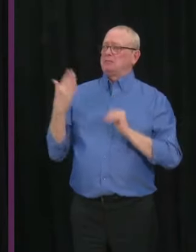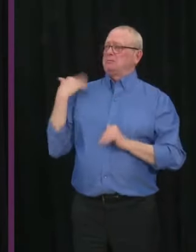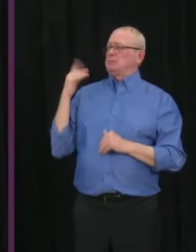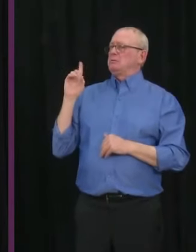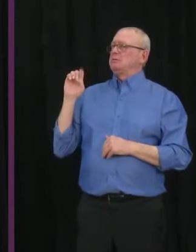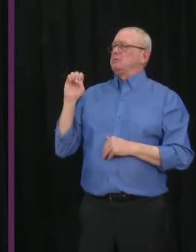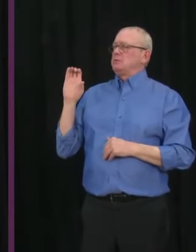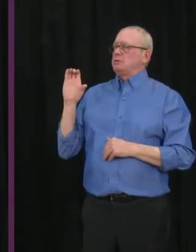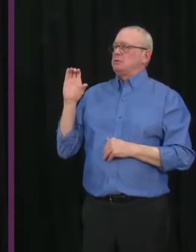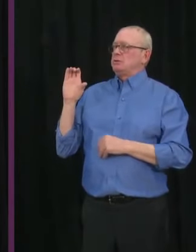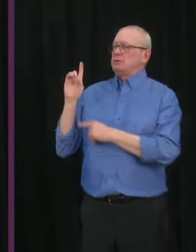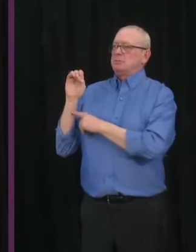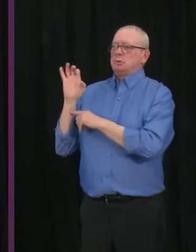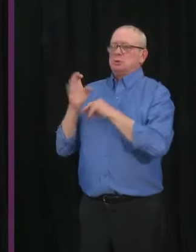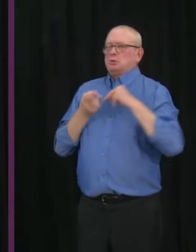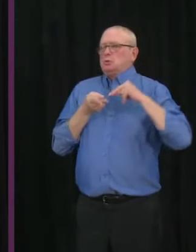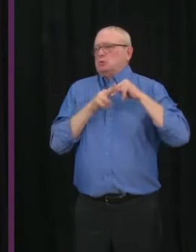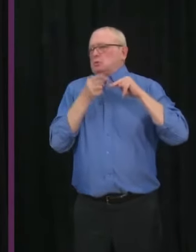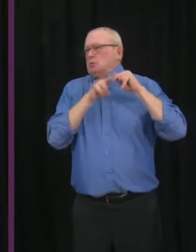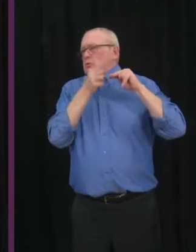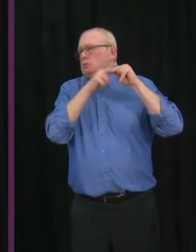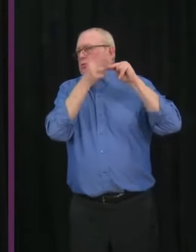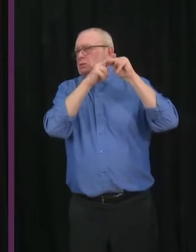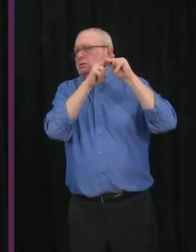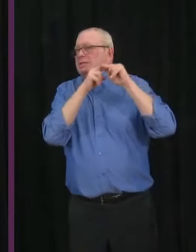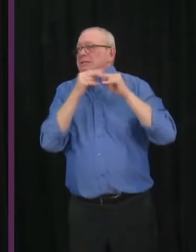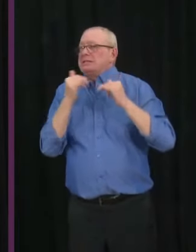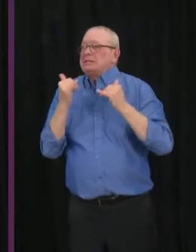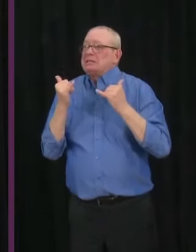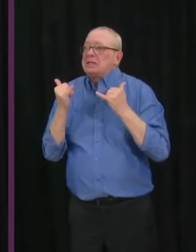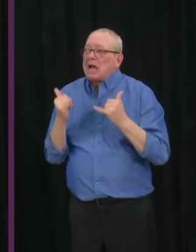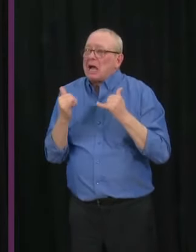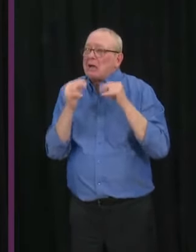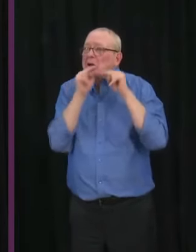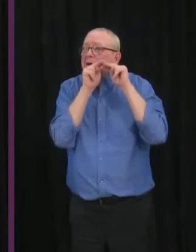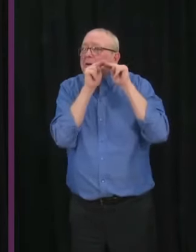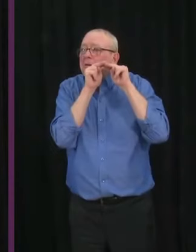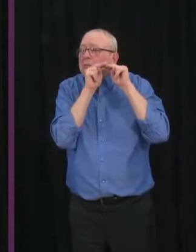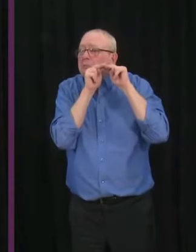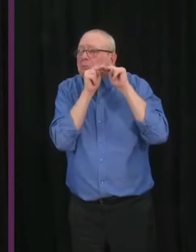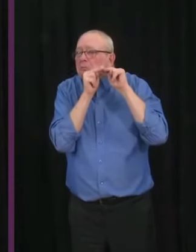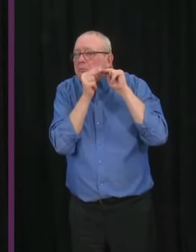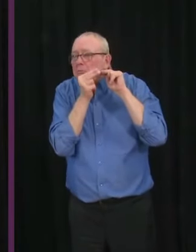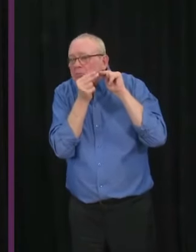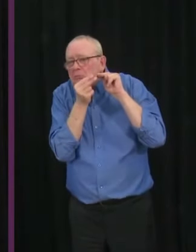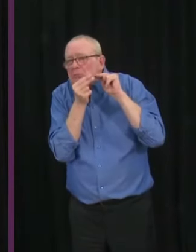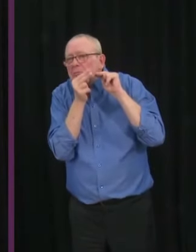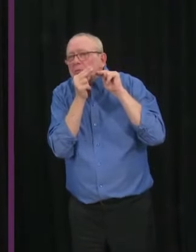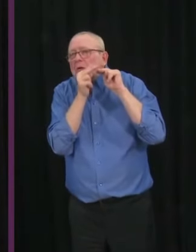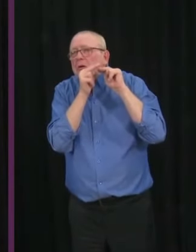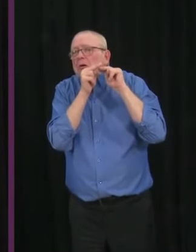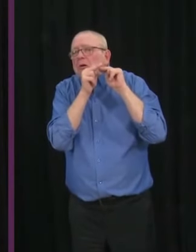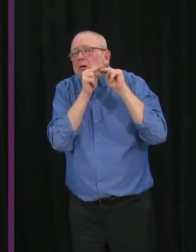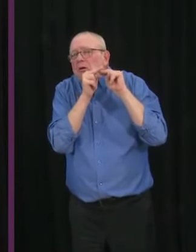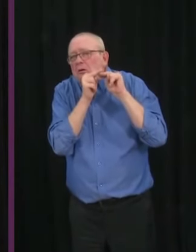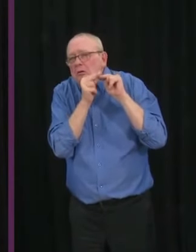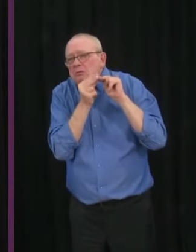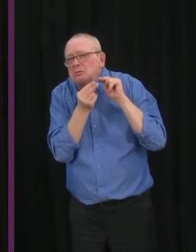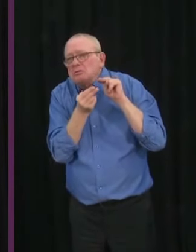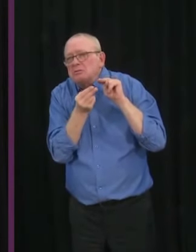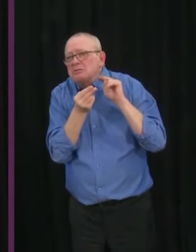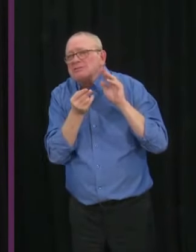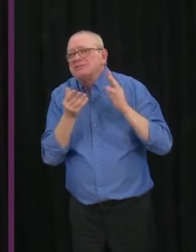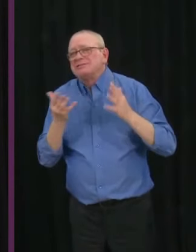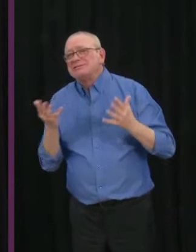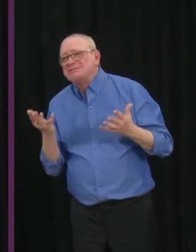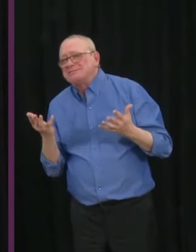and our trend today is coming down in a reassuring way. This is not a guarantee of the future, though. Of